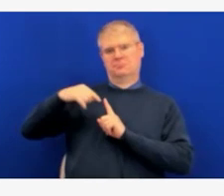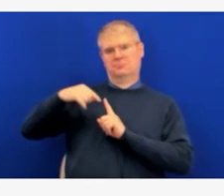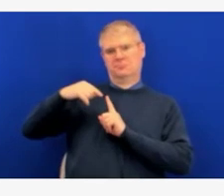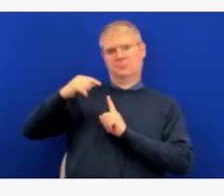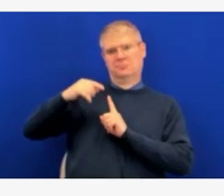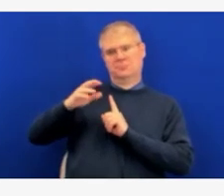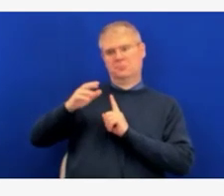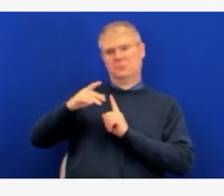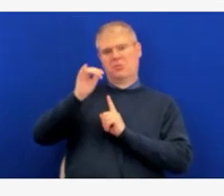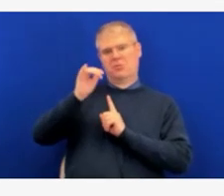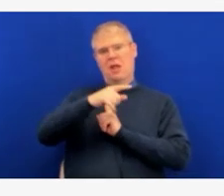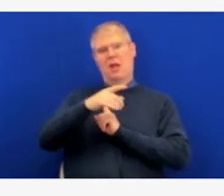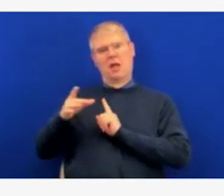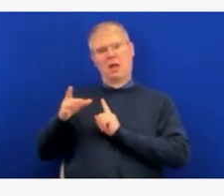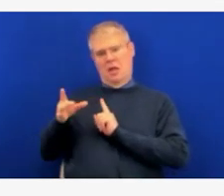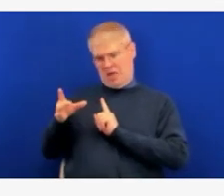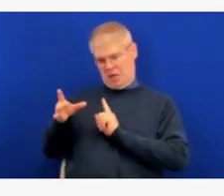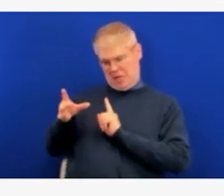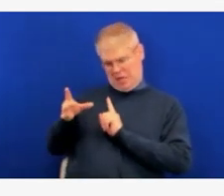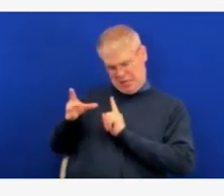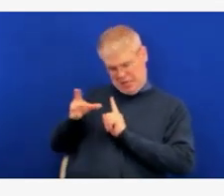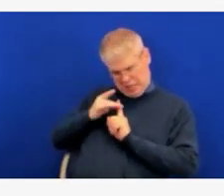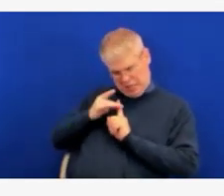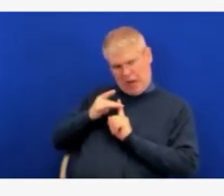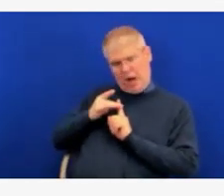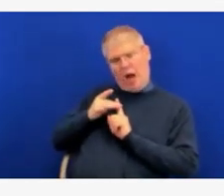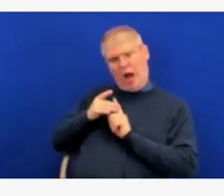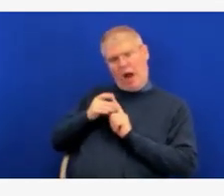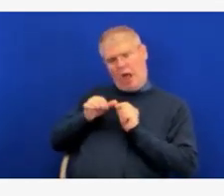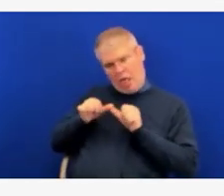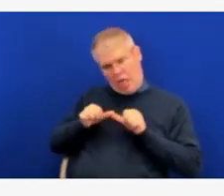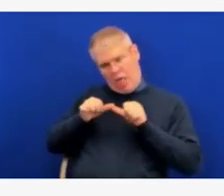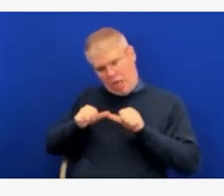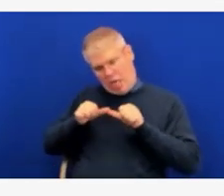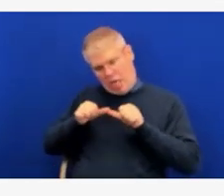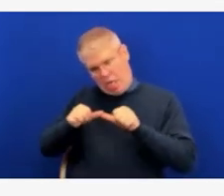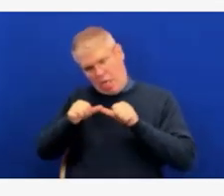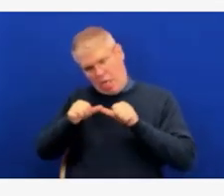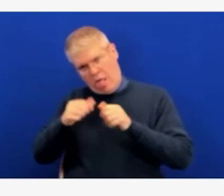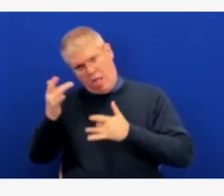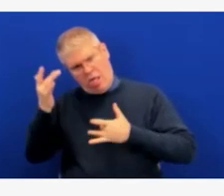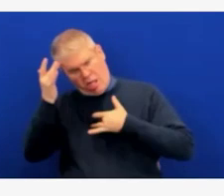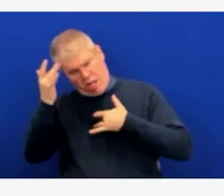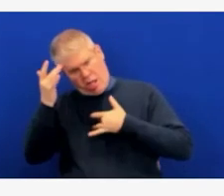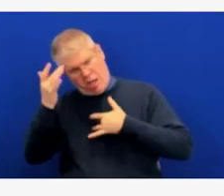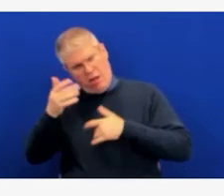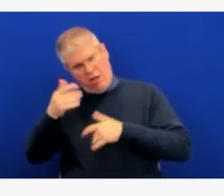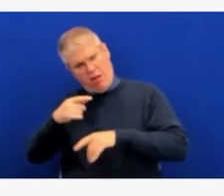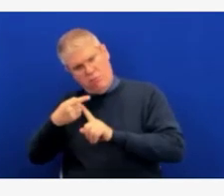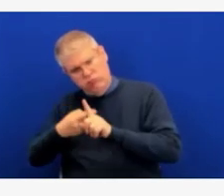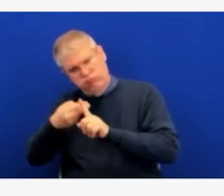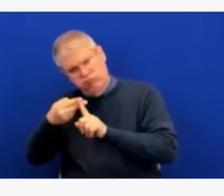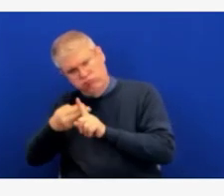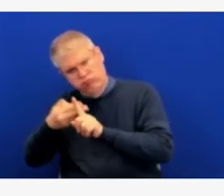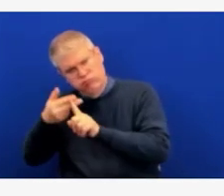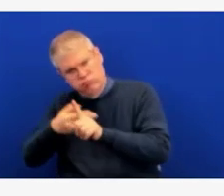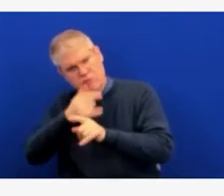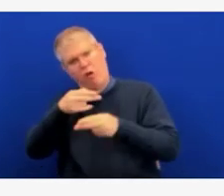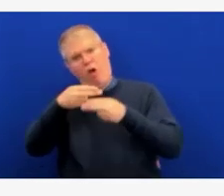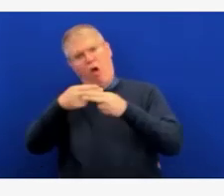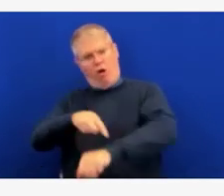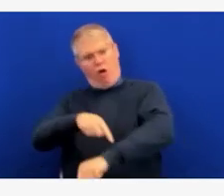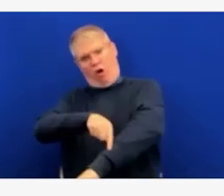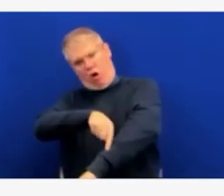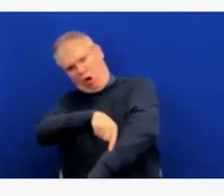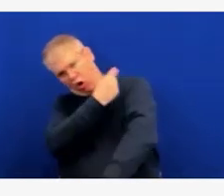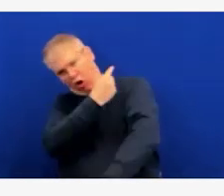8% of cases, but, you know, how much are we seeing in Idaho? Is it still 7% to